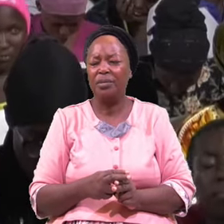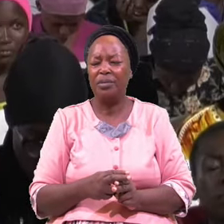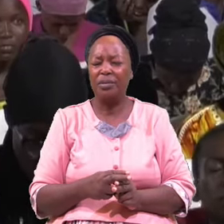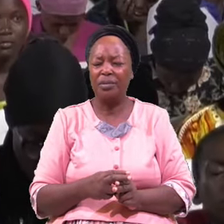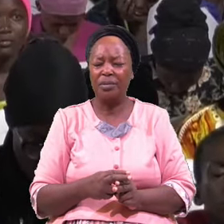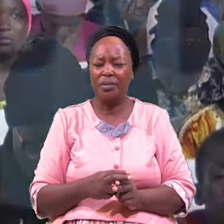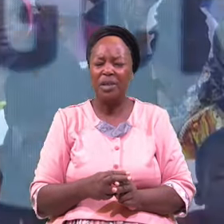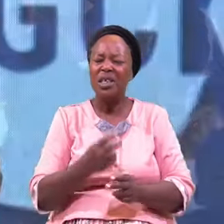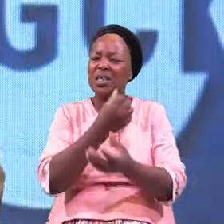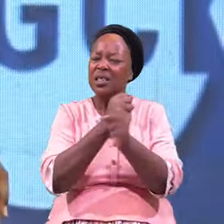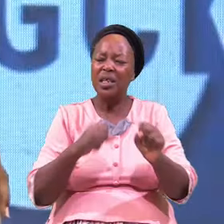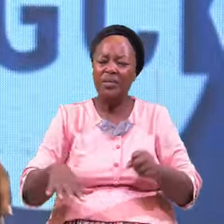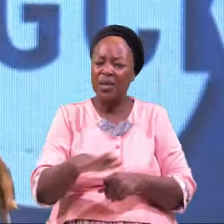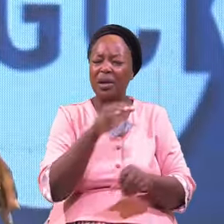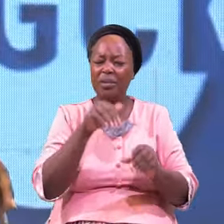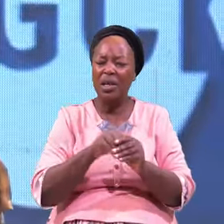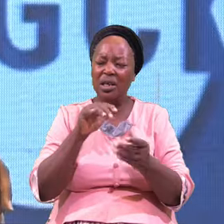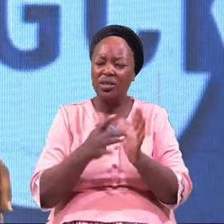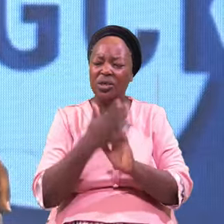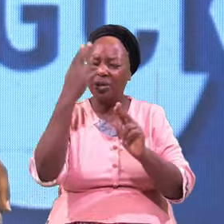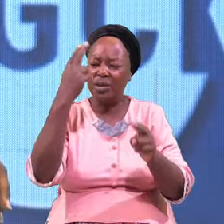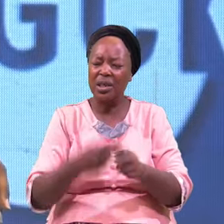Save Them In Jesus Name